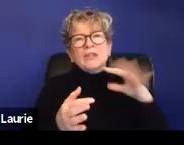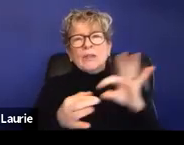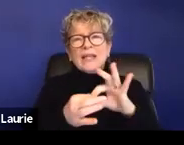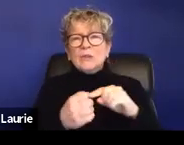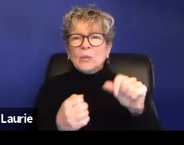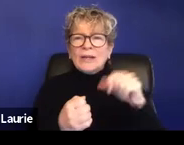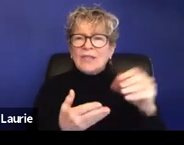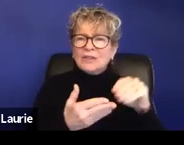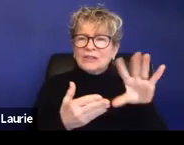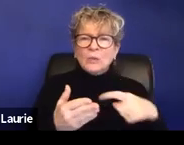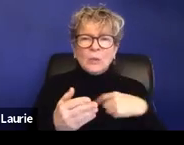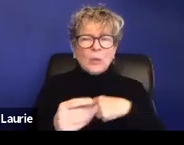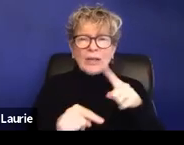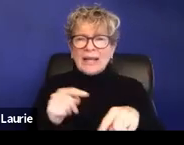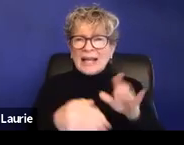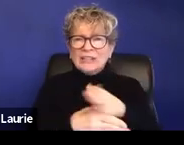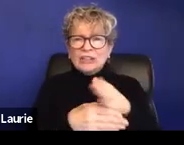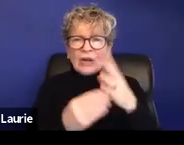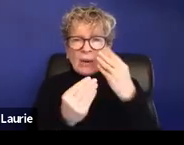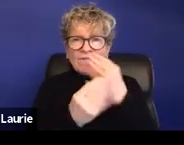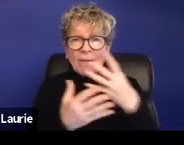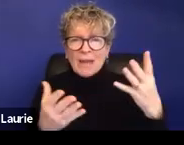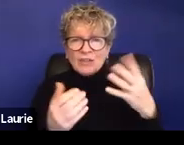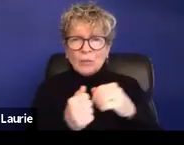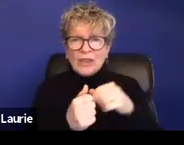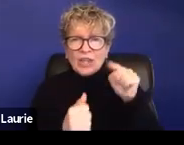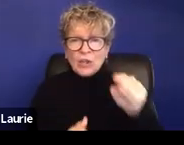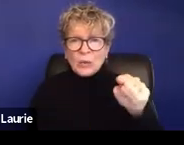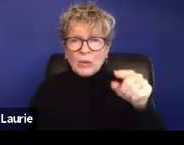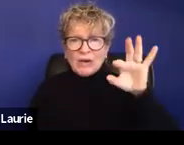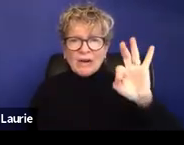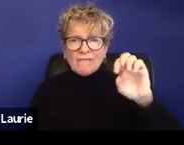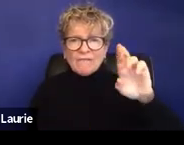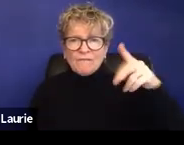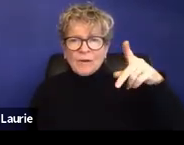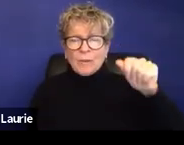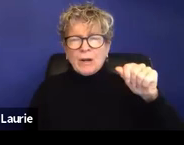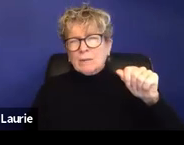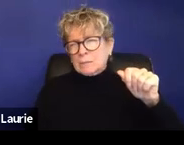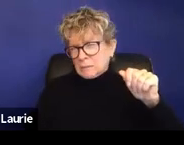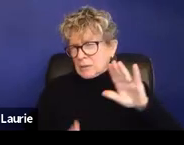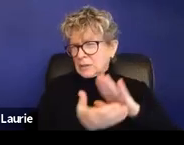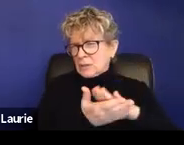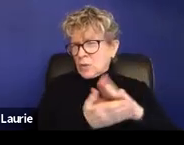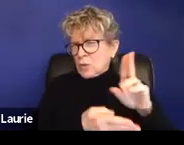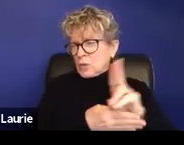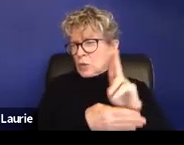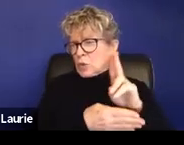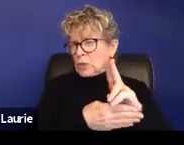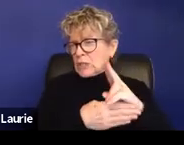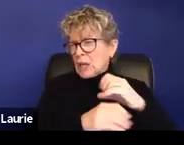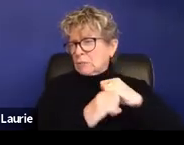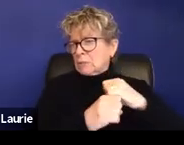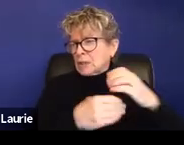student, we can't share information with you. And so sometimes schools use that as a gatekeeping method. But in other ways,